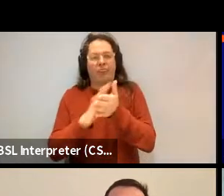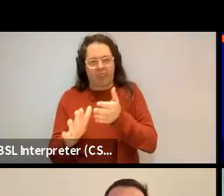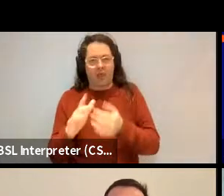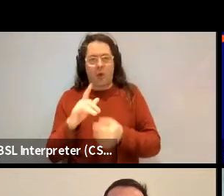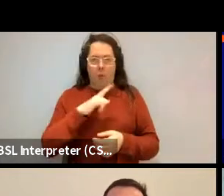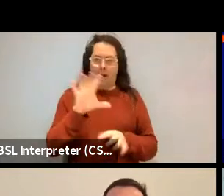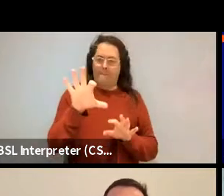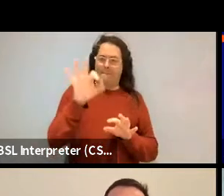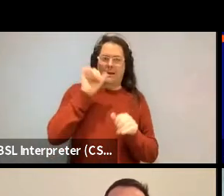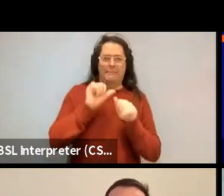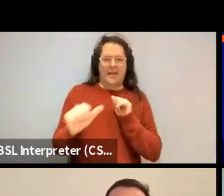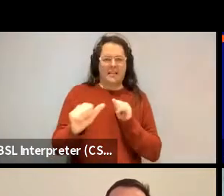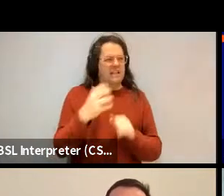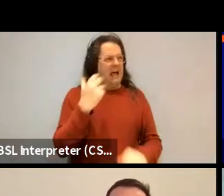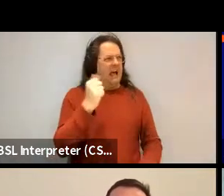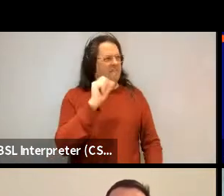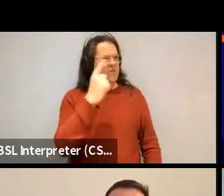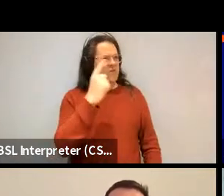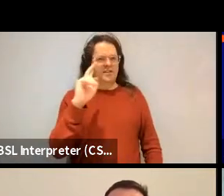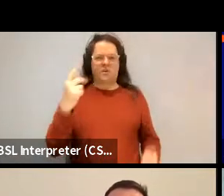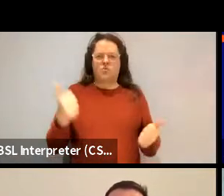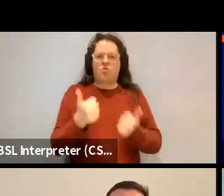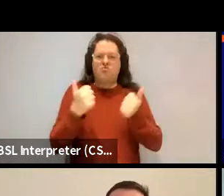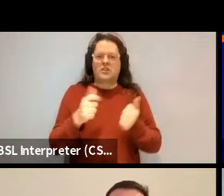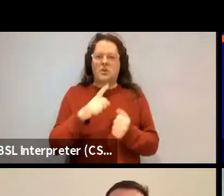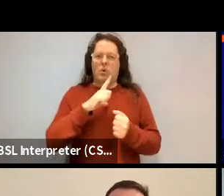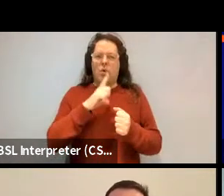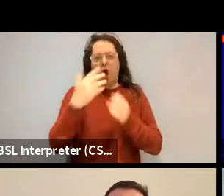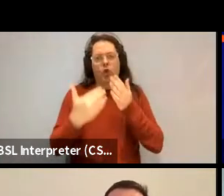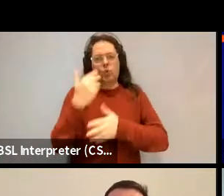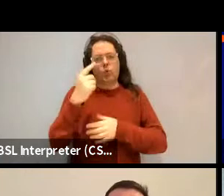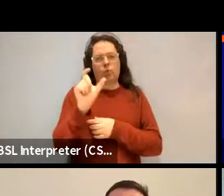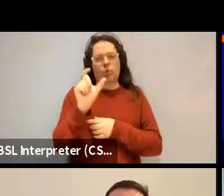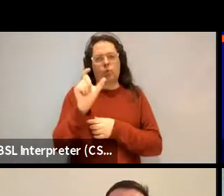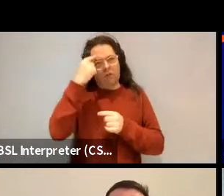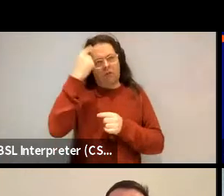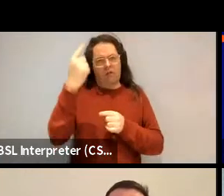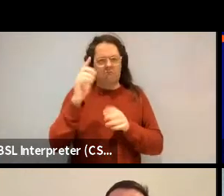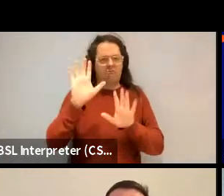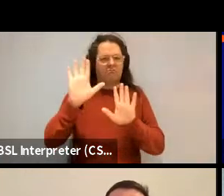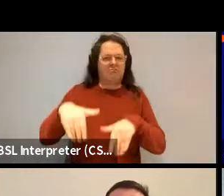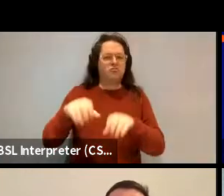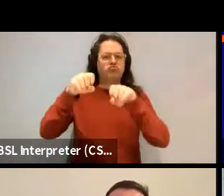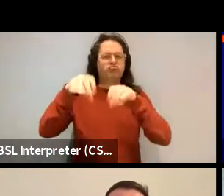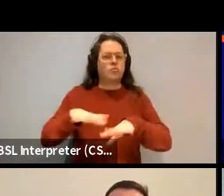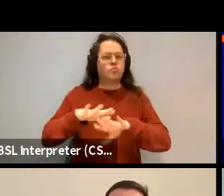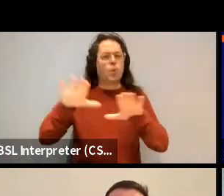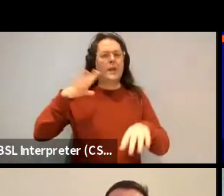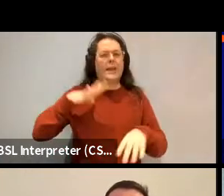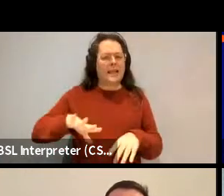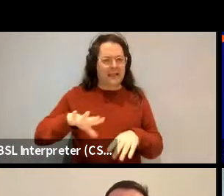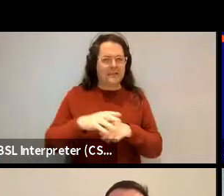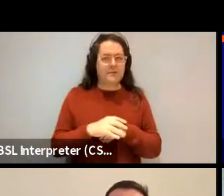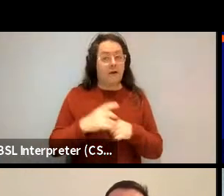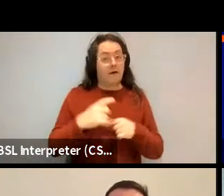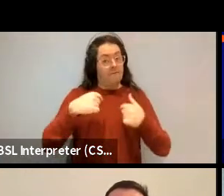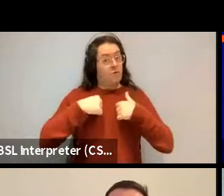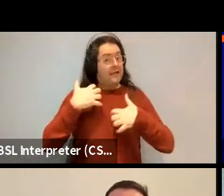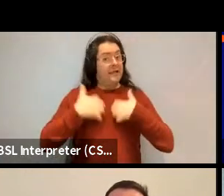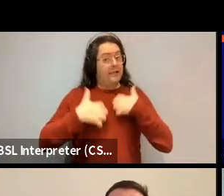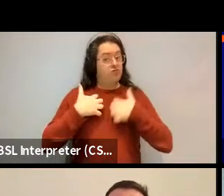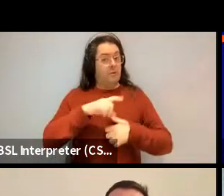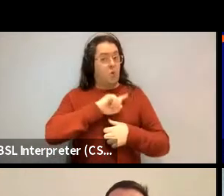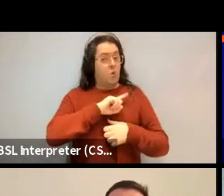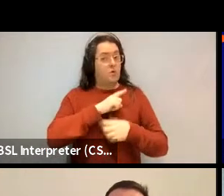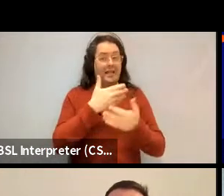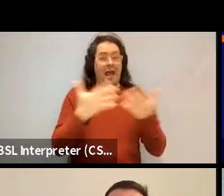form and they already have a first and second. So they, they don't use that form now for, for language acquisition. I find that's very plausible, but